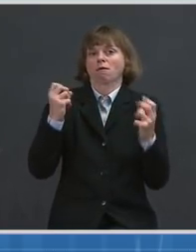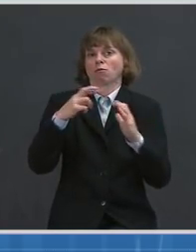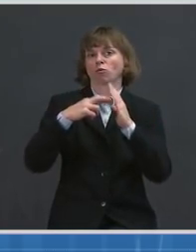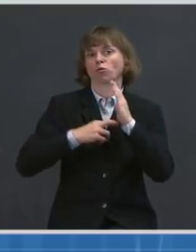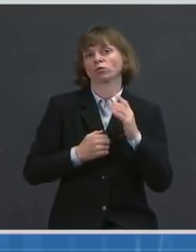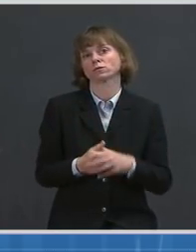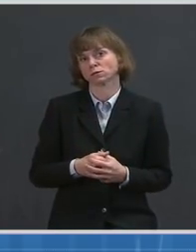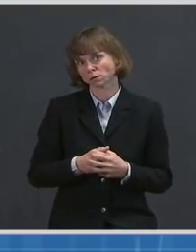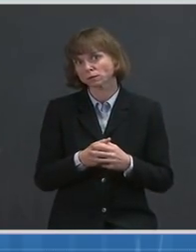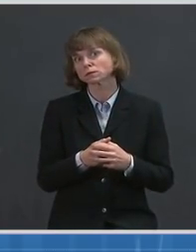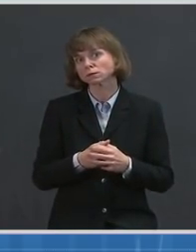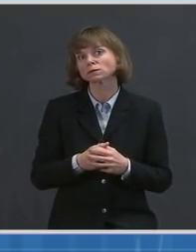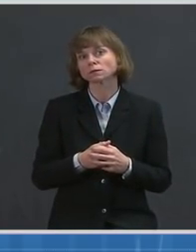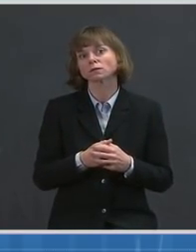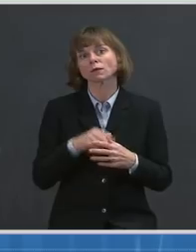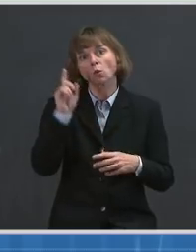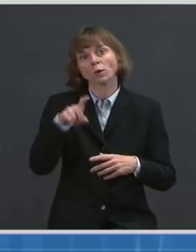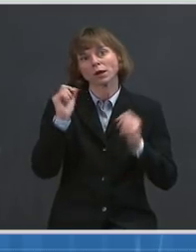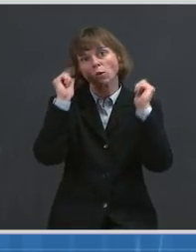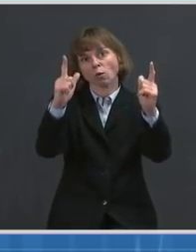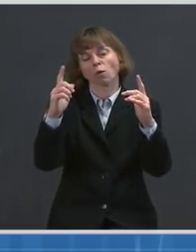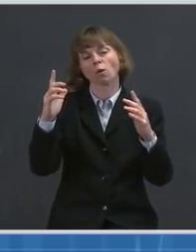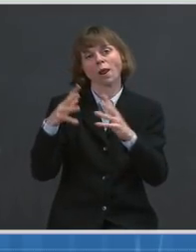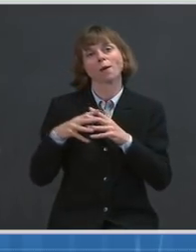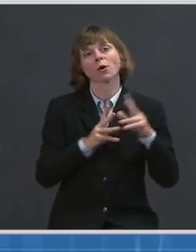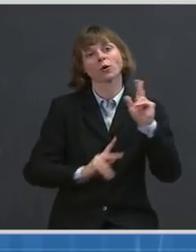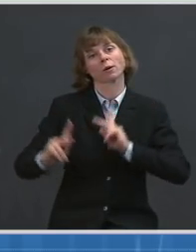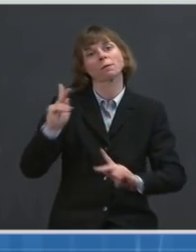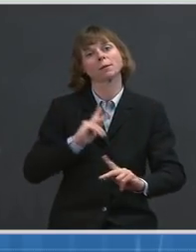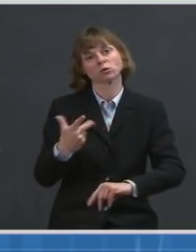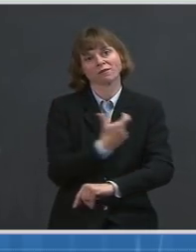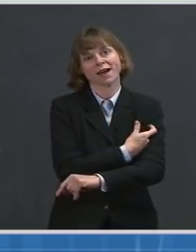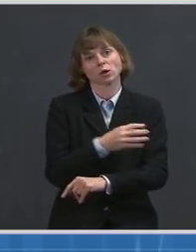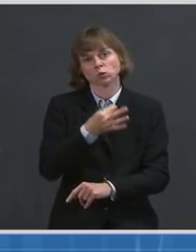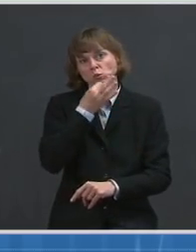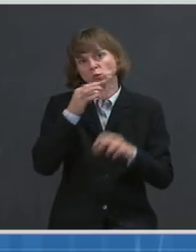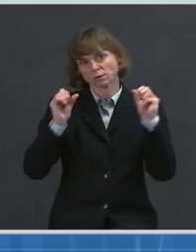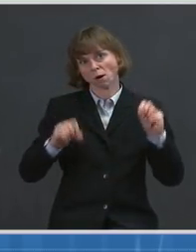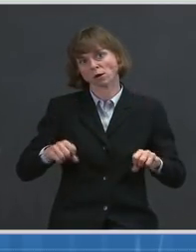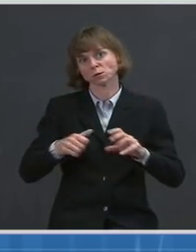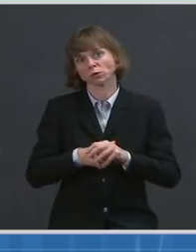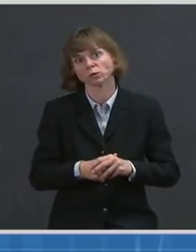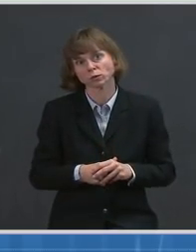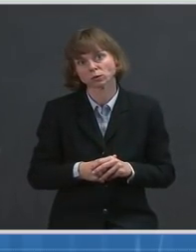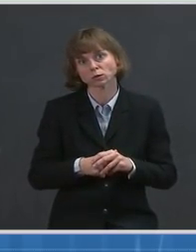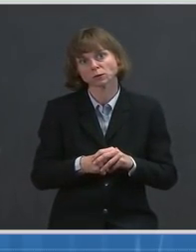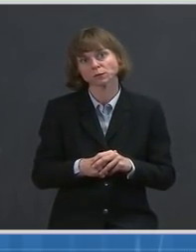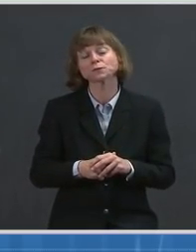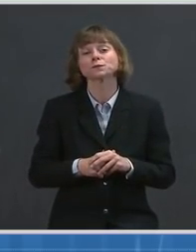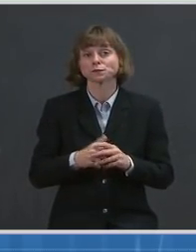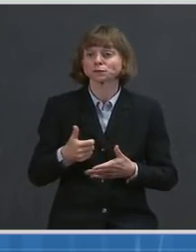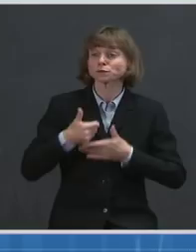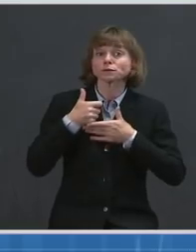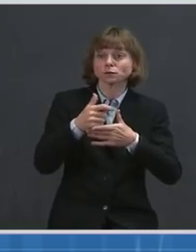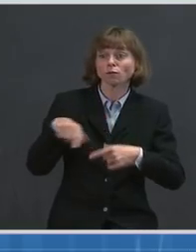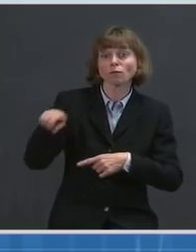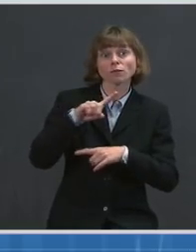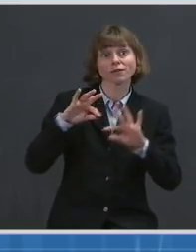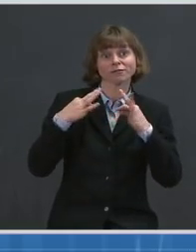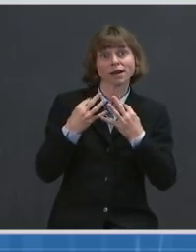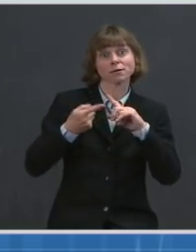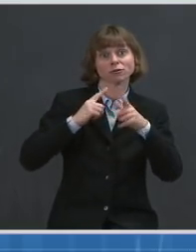Americans to get vaccinated as soon as it's their turn and to help your family and friends and neighbors get vaccinated as well.